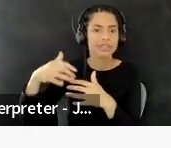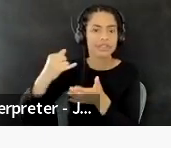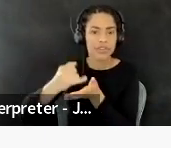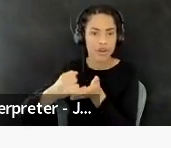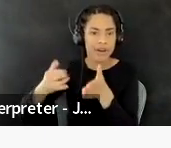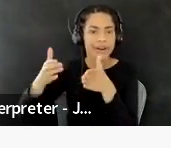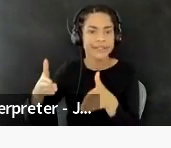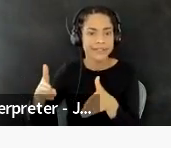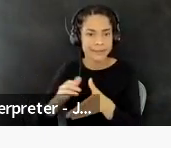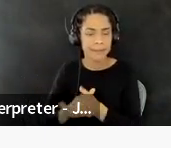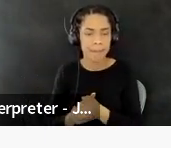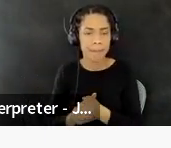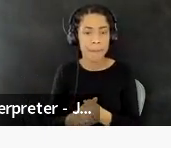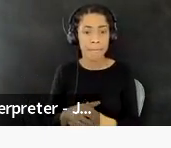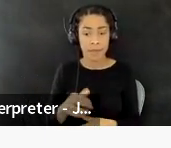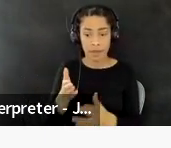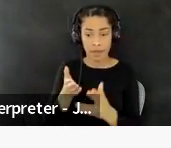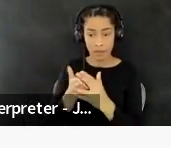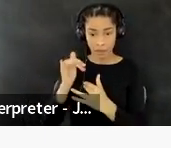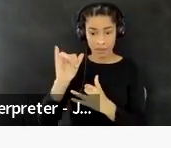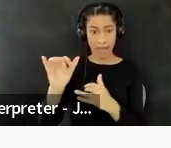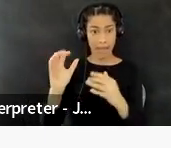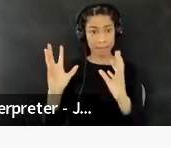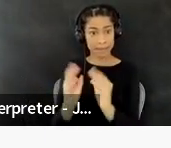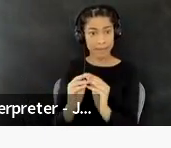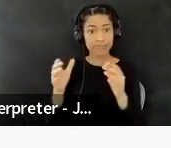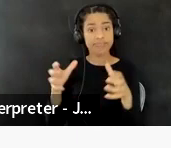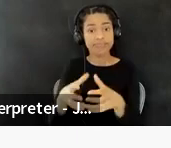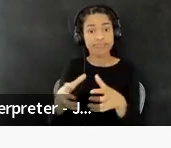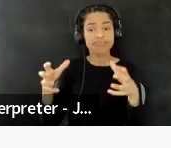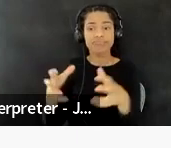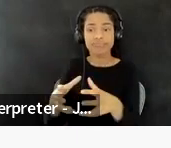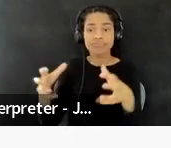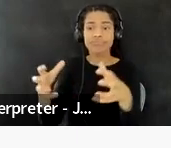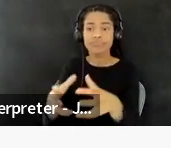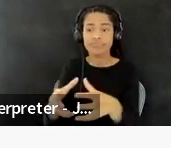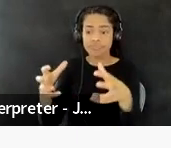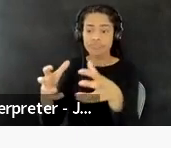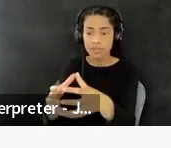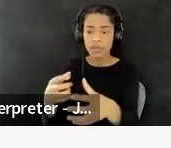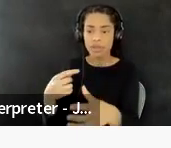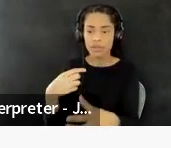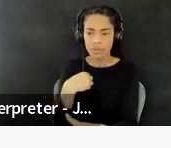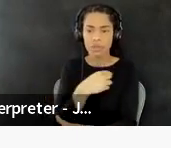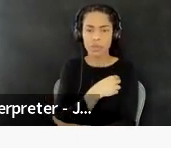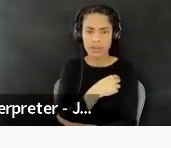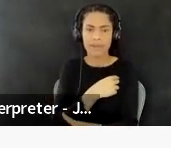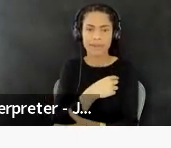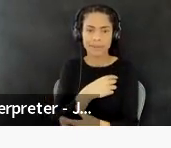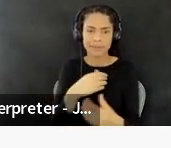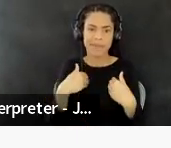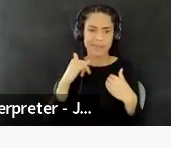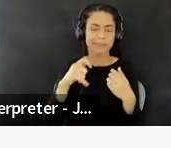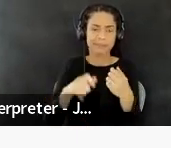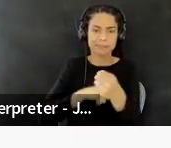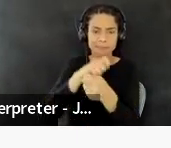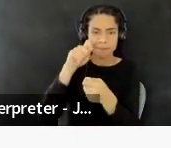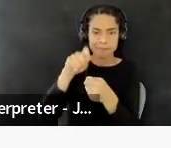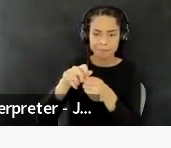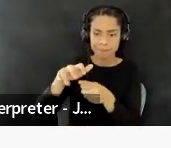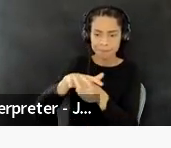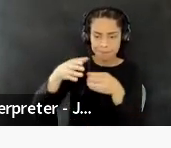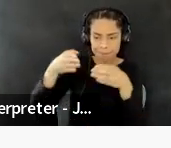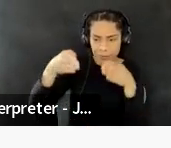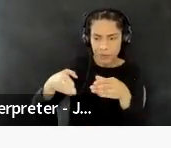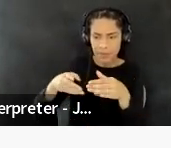through that meeting regularly that we came to those, um, specific areas of focus around kinship, around